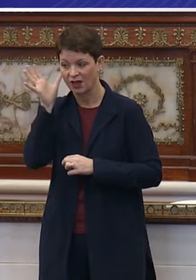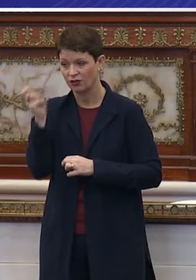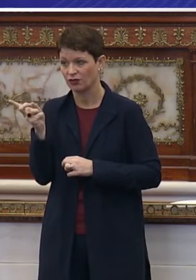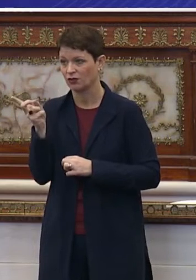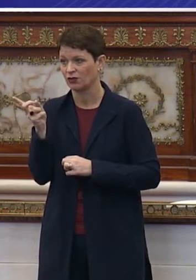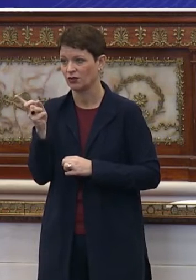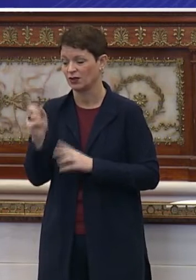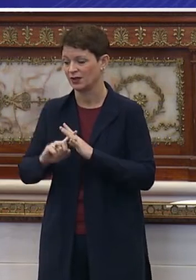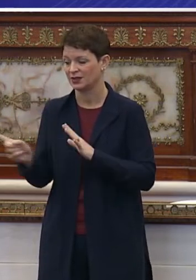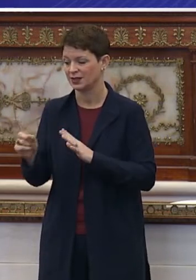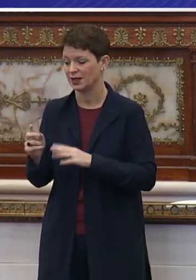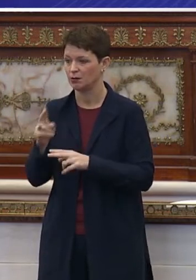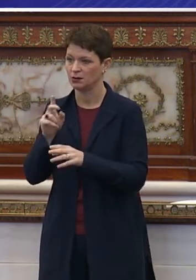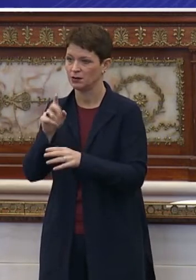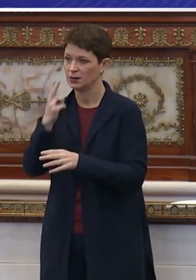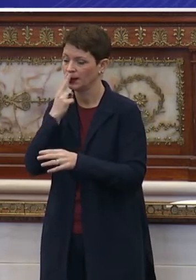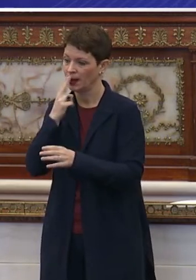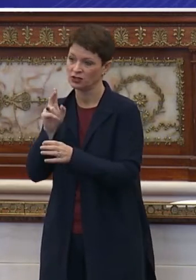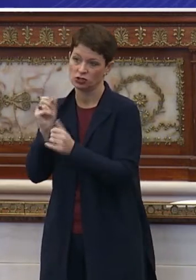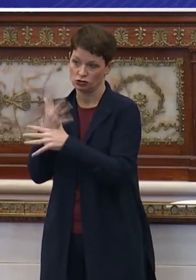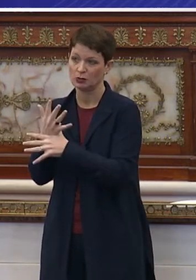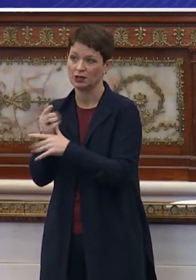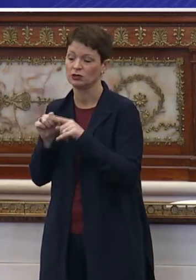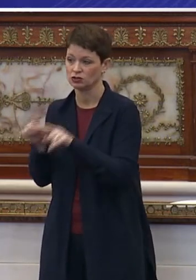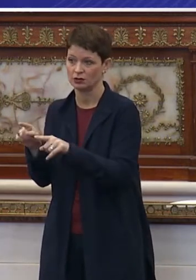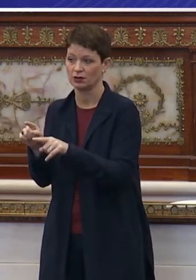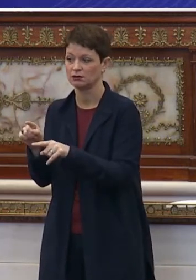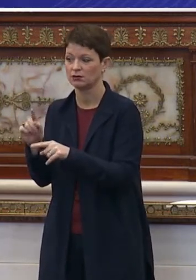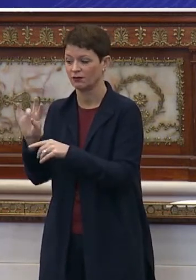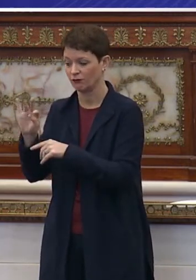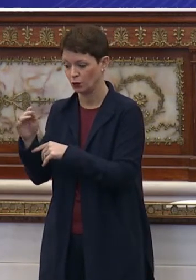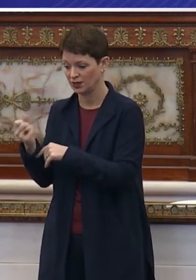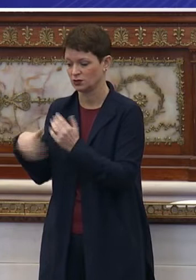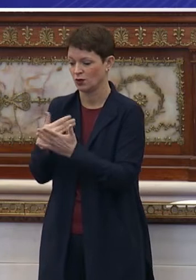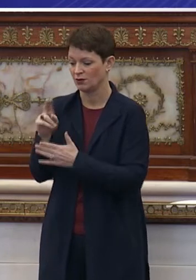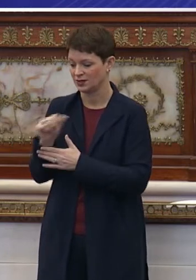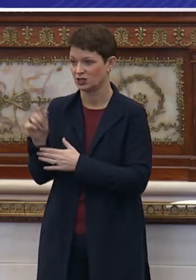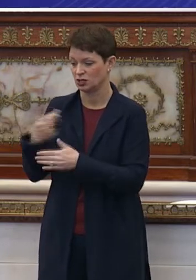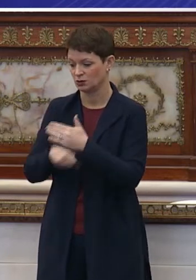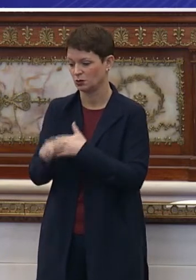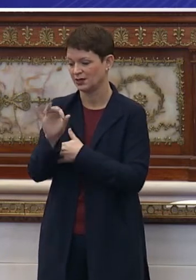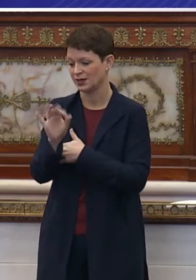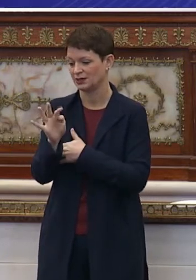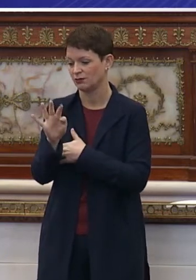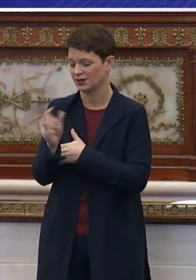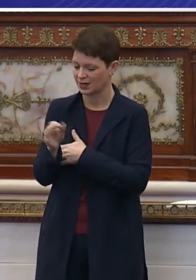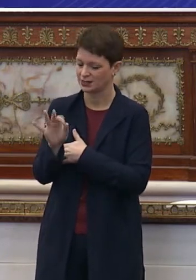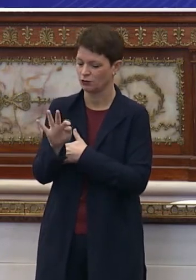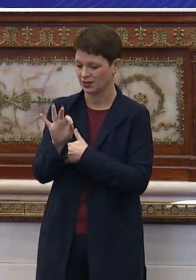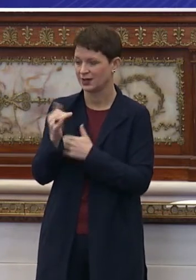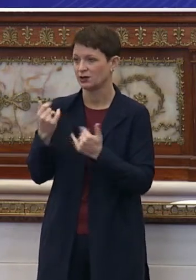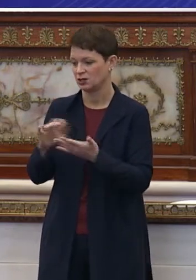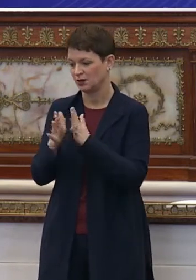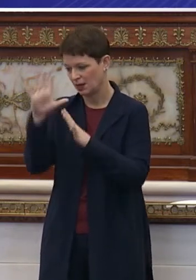escaped nazi germany in the 1940s came to the united states she was born in 1949 and now